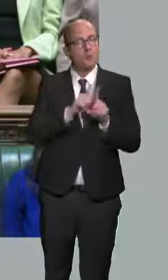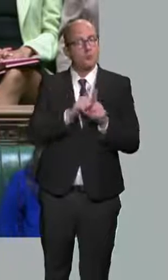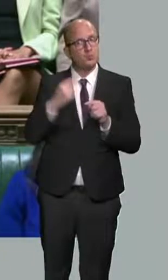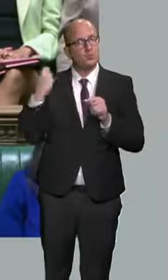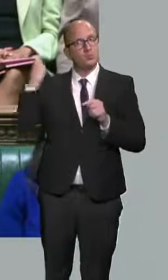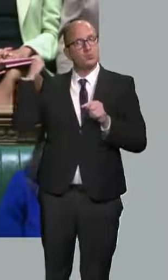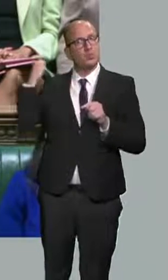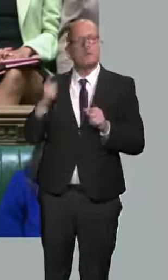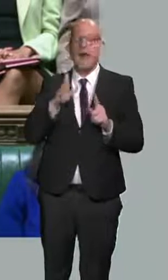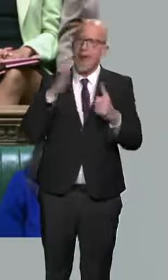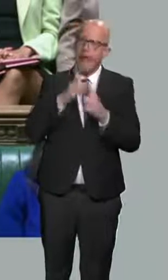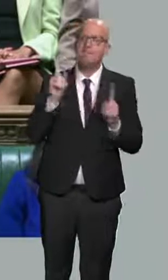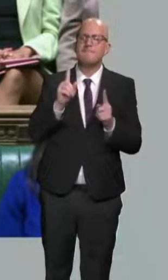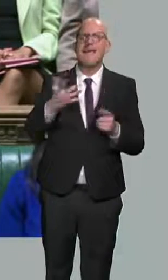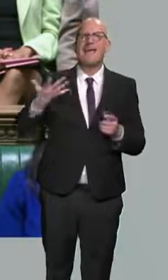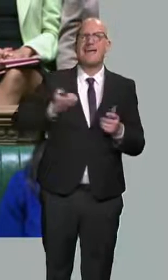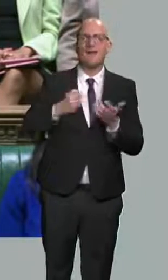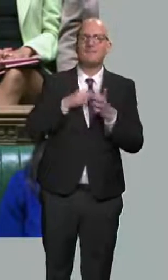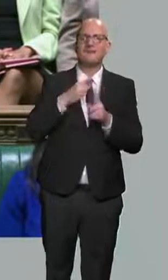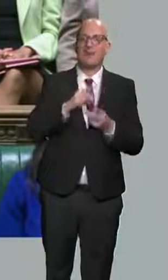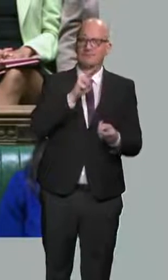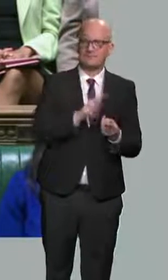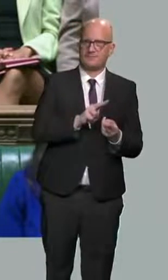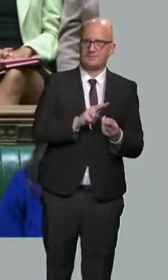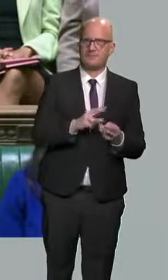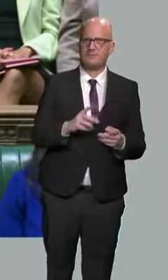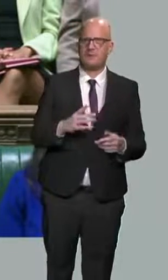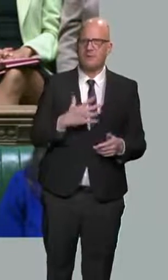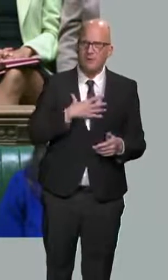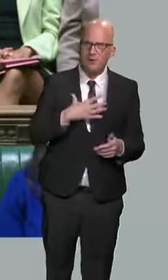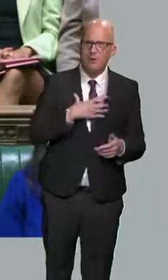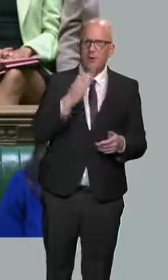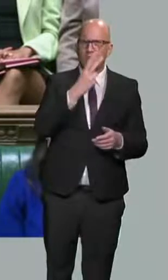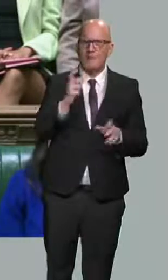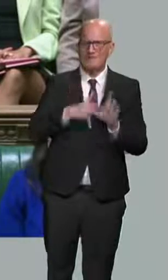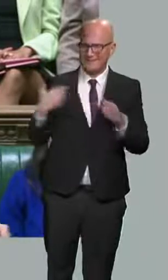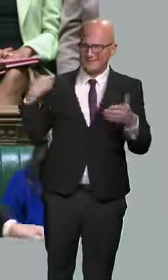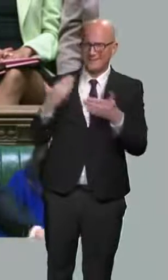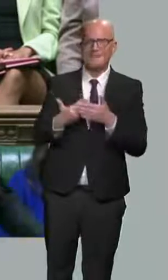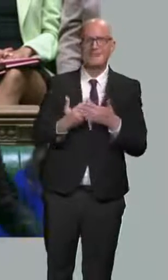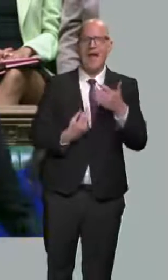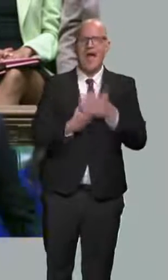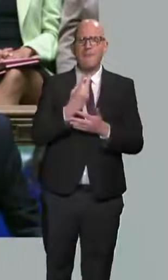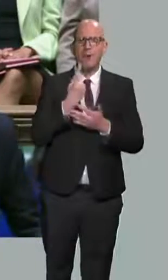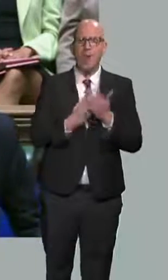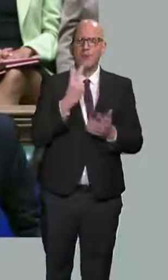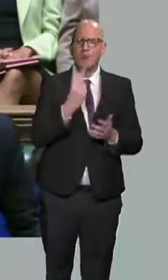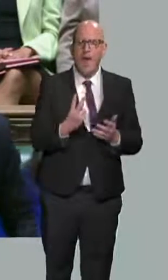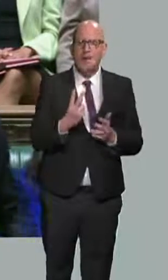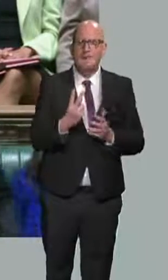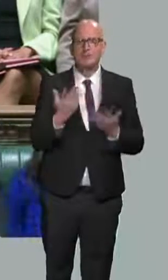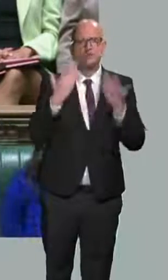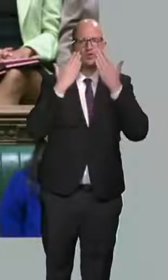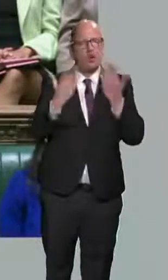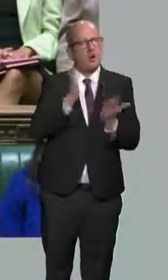tax. The fact this has happened only twice in 20 years tells you how hard it is to do.